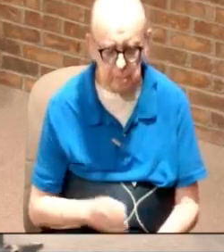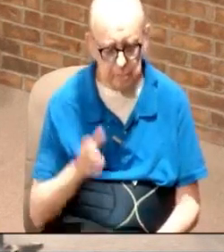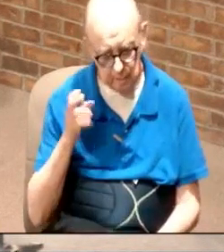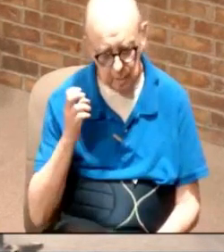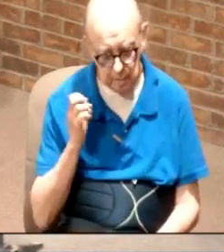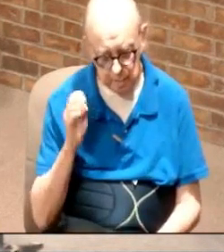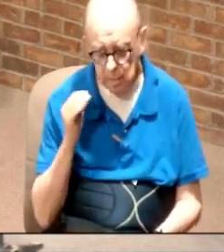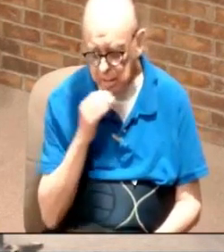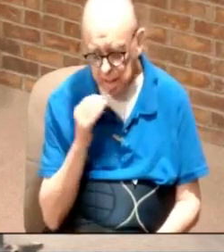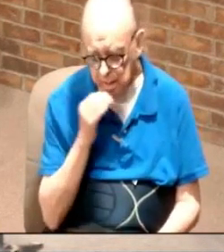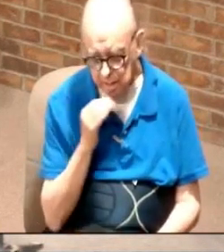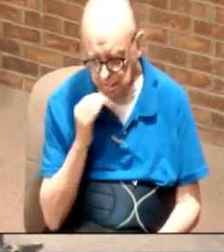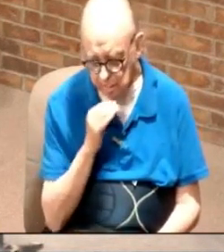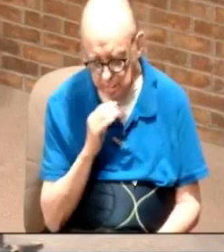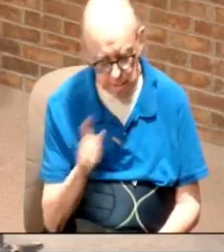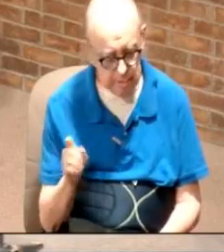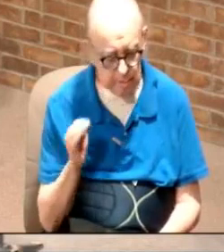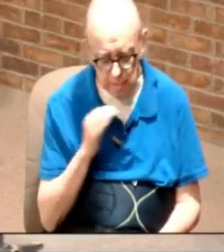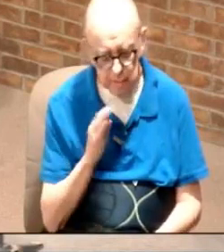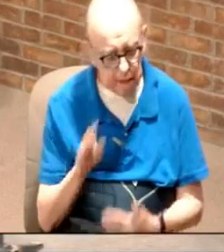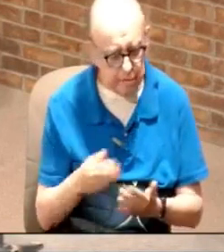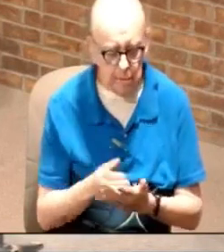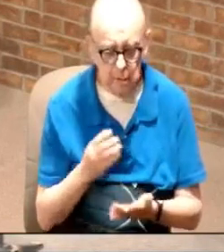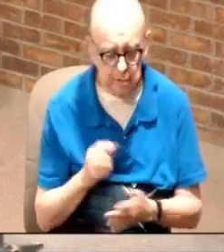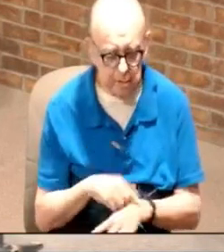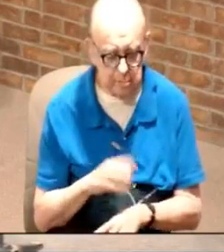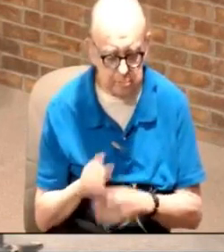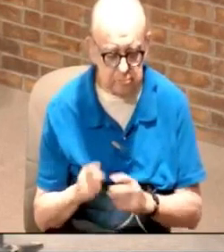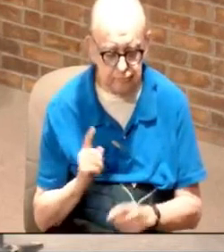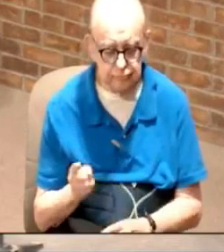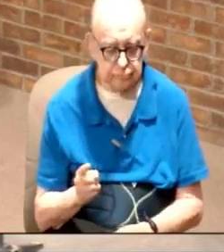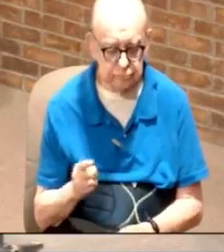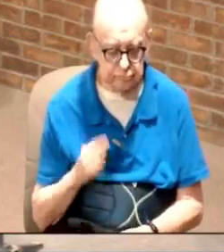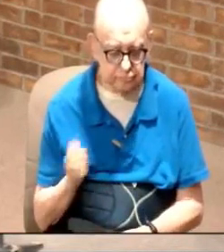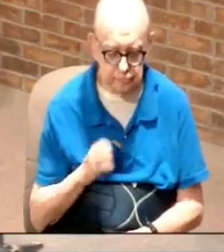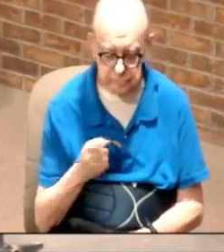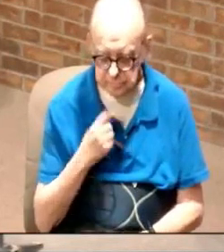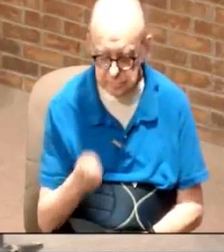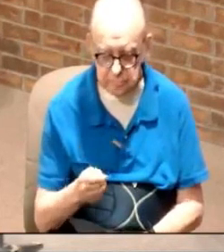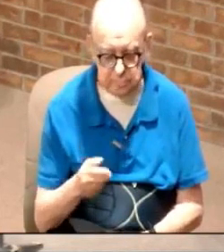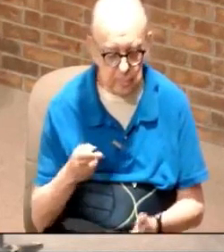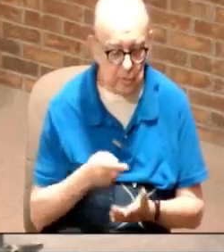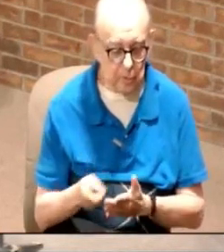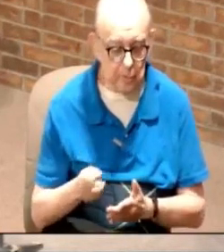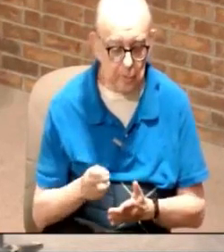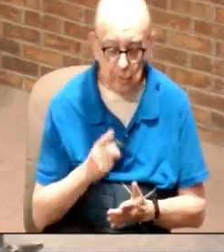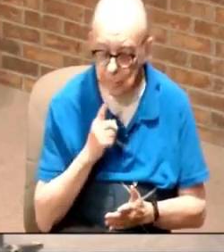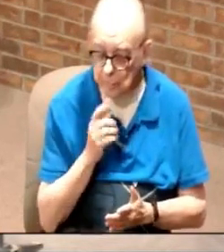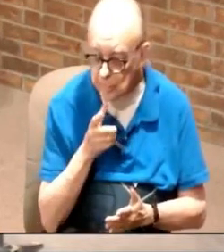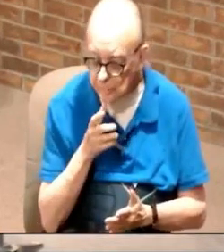Satan is lying to you, is lying to you, is lying to you. The only one that will ever tell you the truth is Jesus.